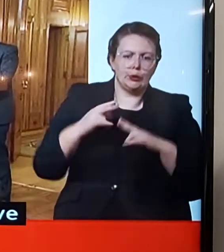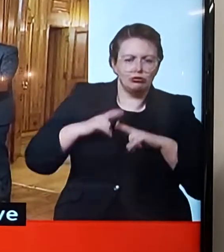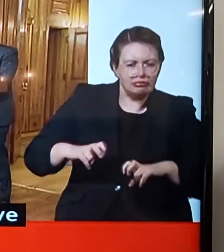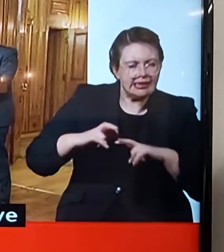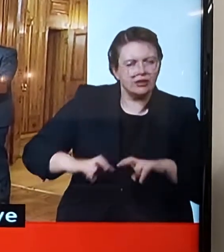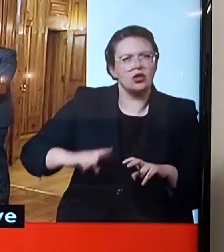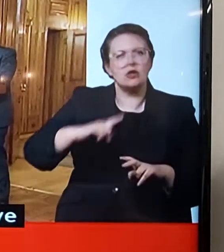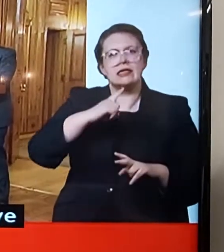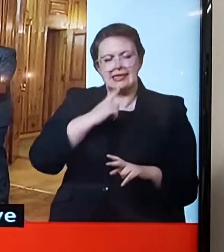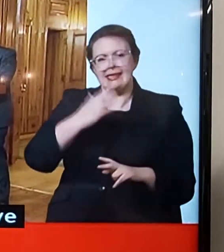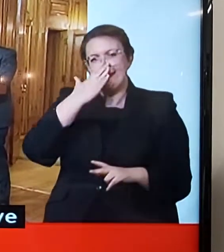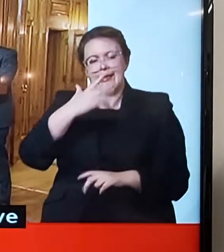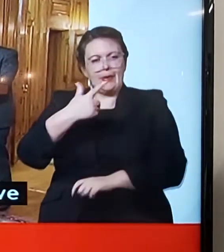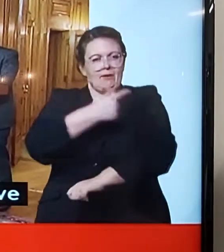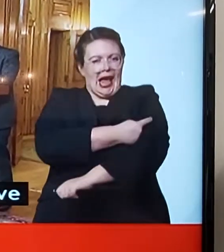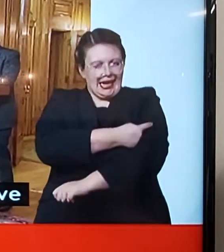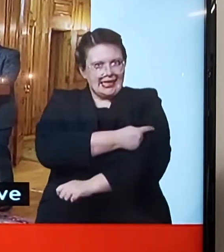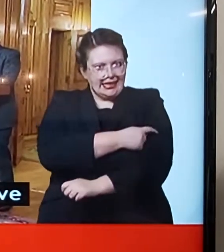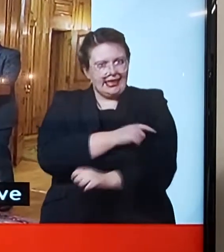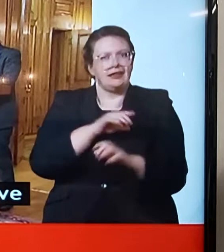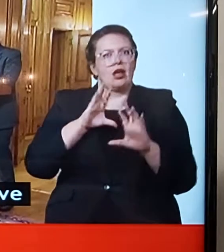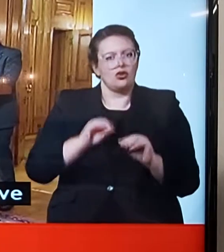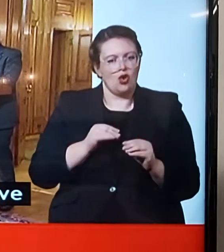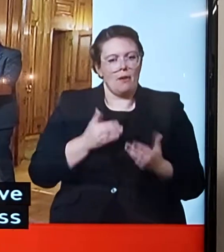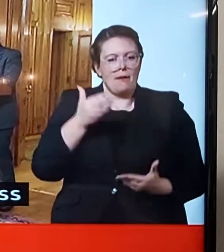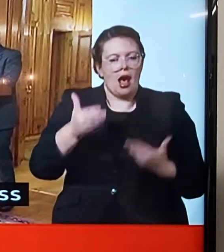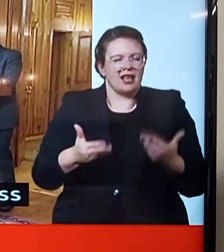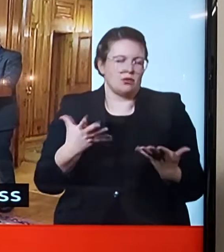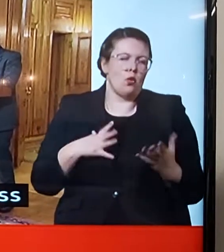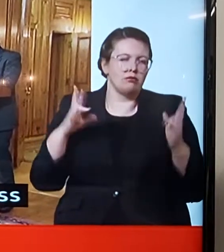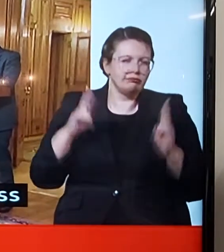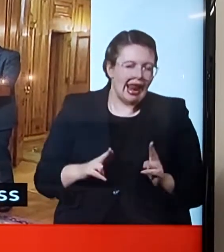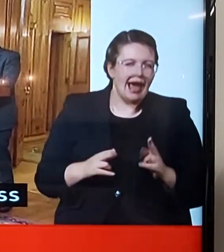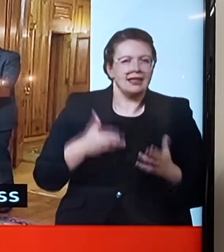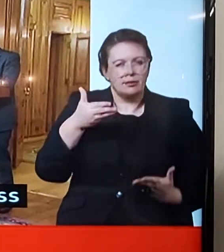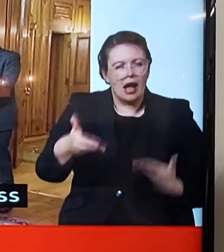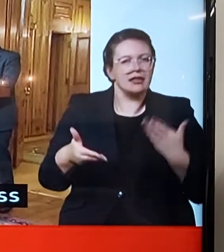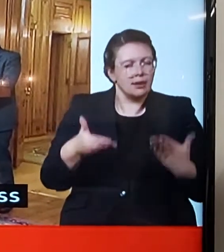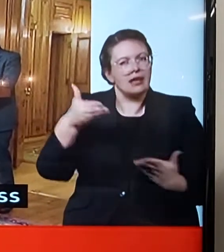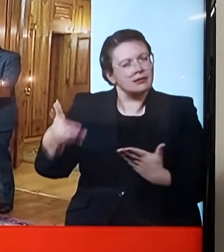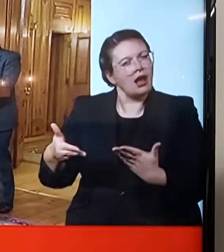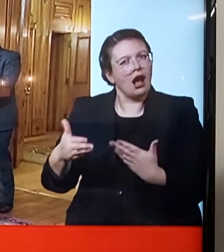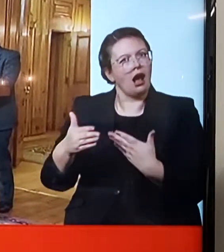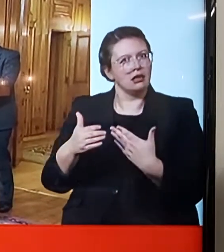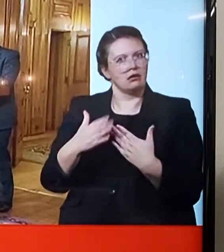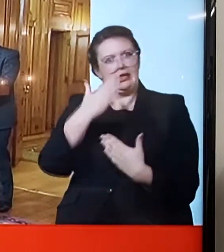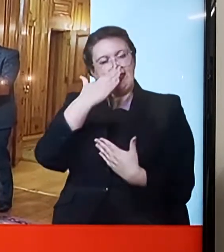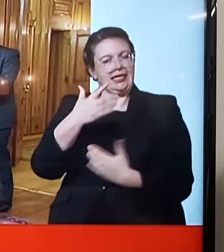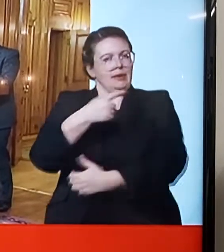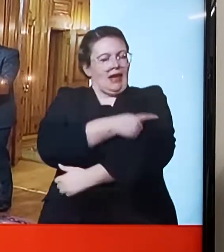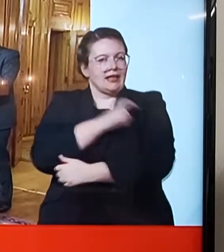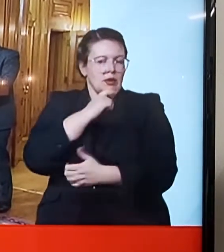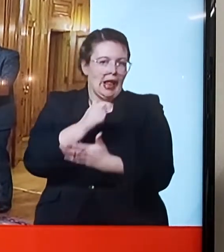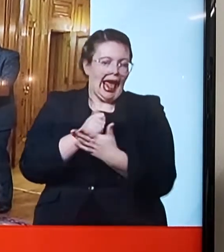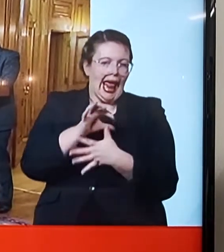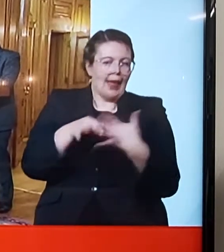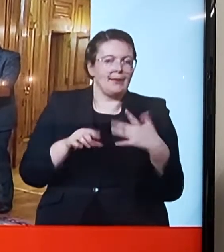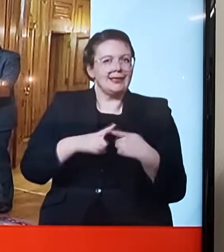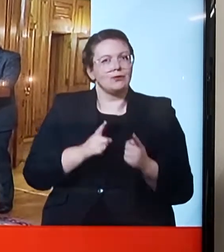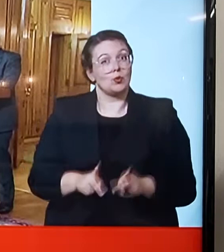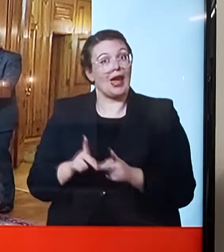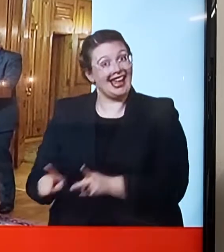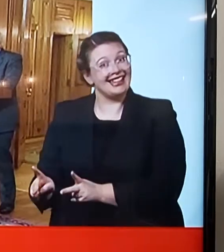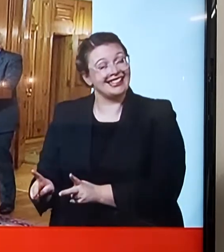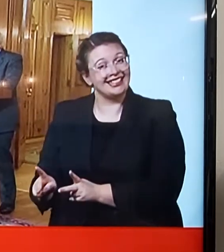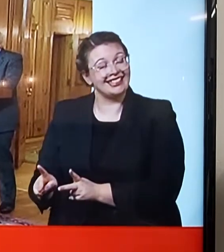that's a lot of